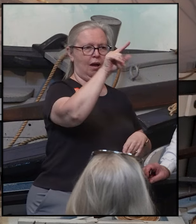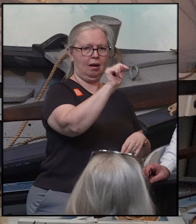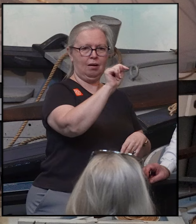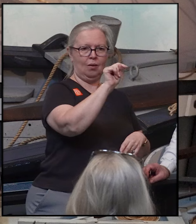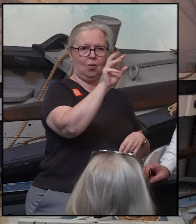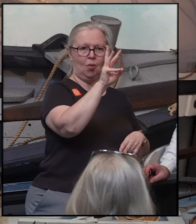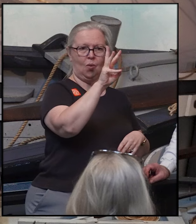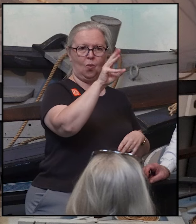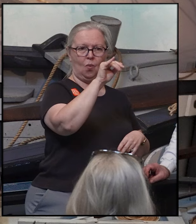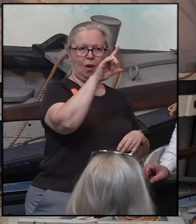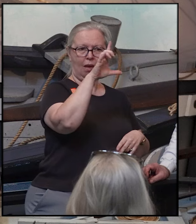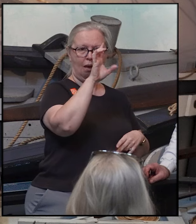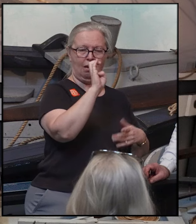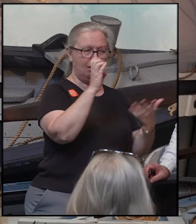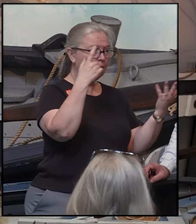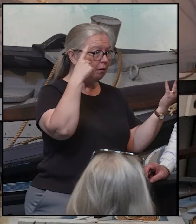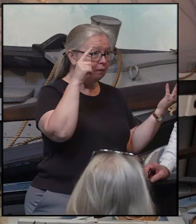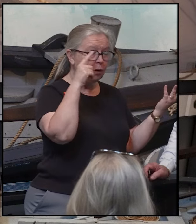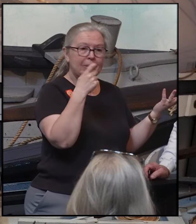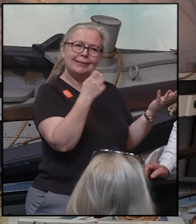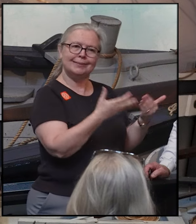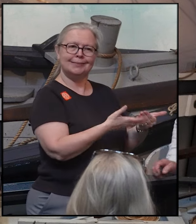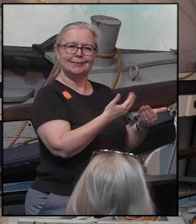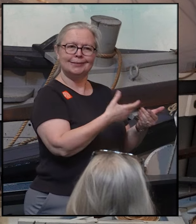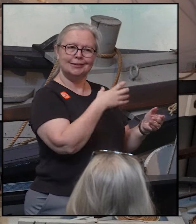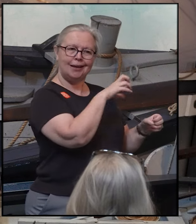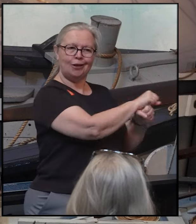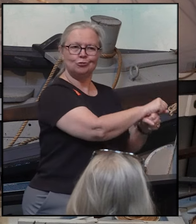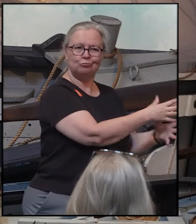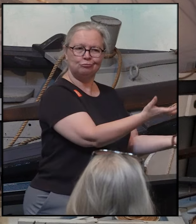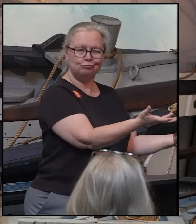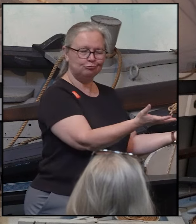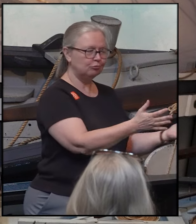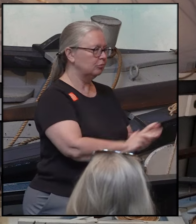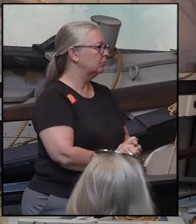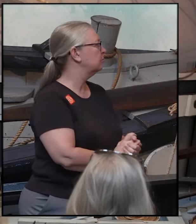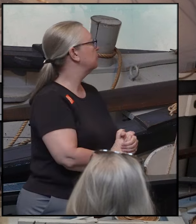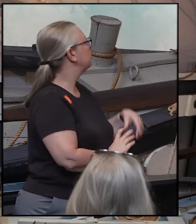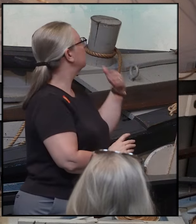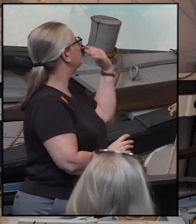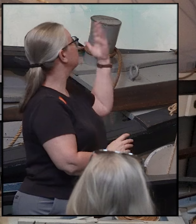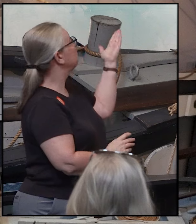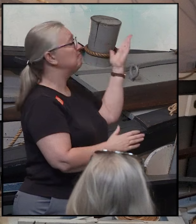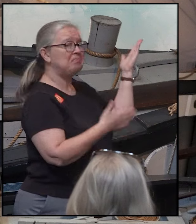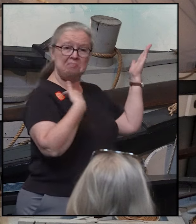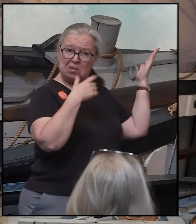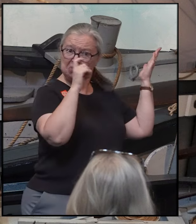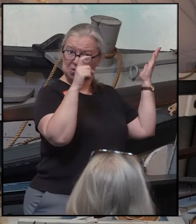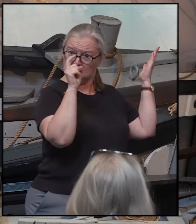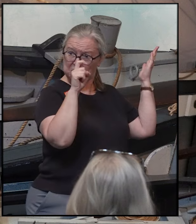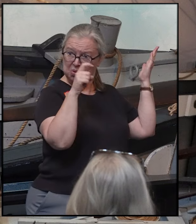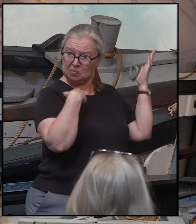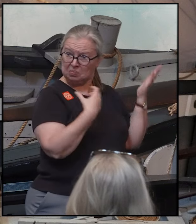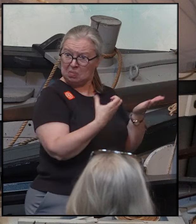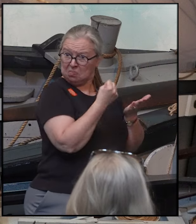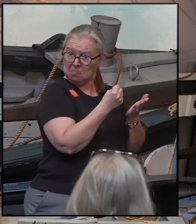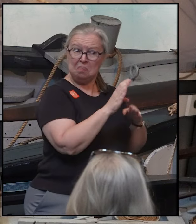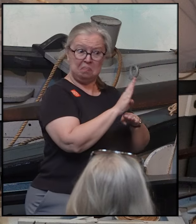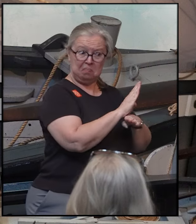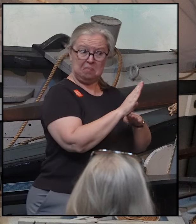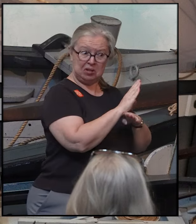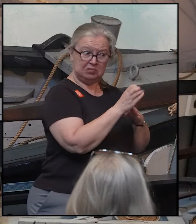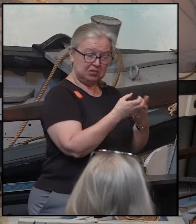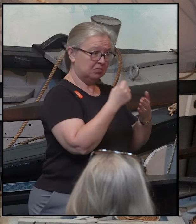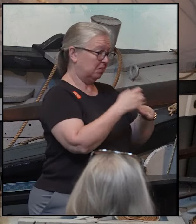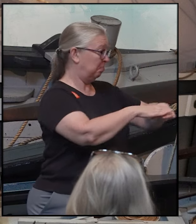Simply, it was the right whale to catch. So the English said, you know, maybe this is what we're going to do. We're going to go into this